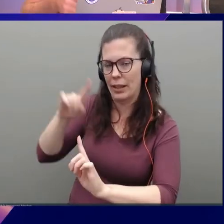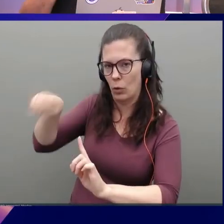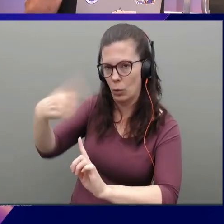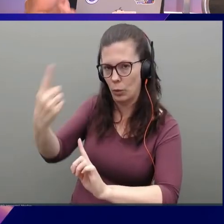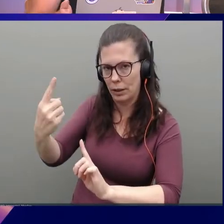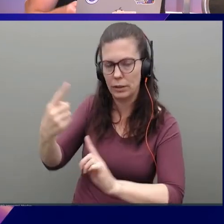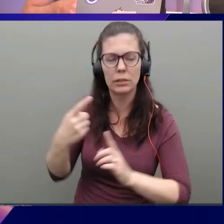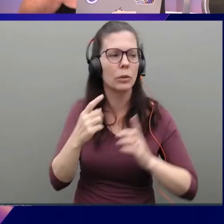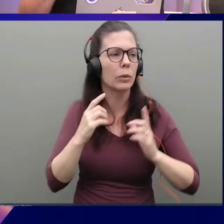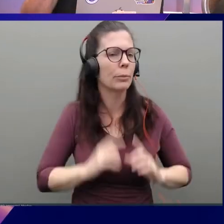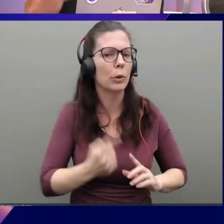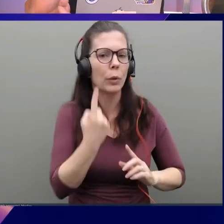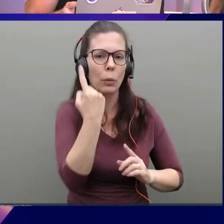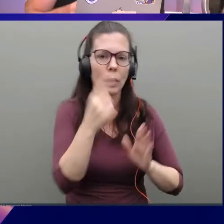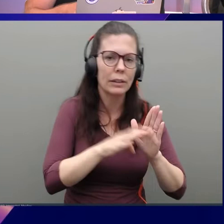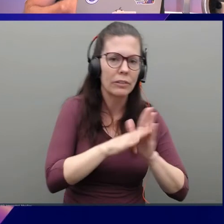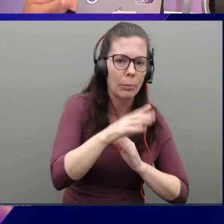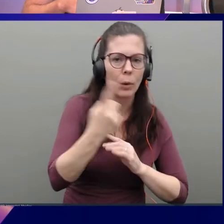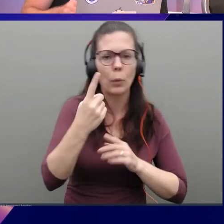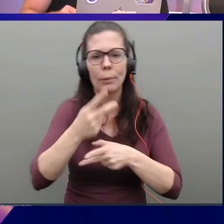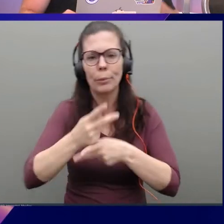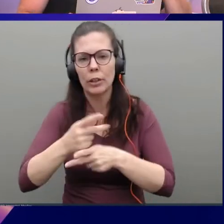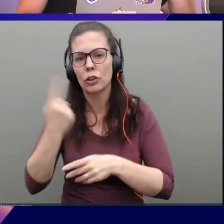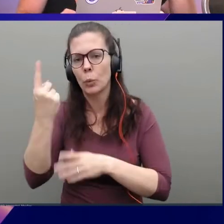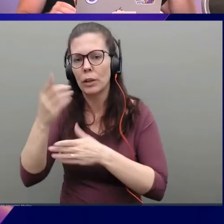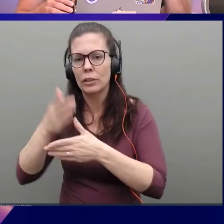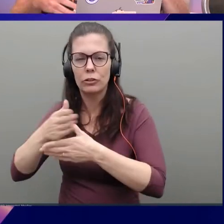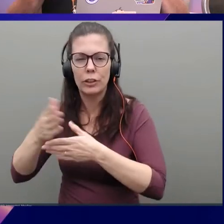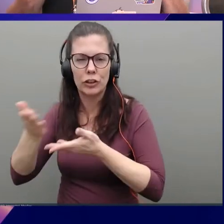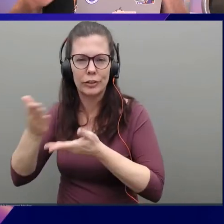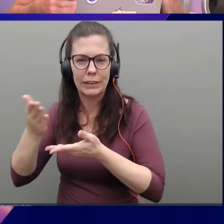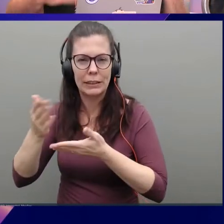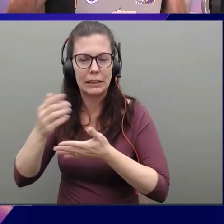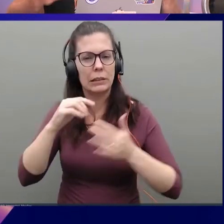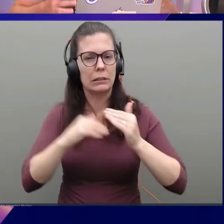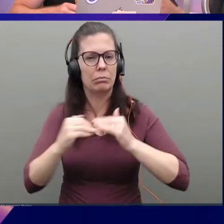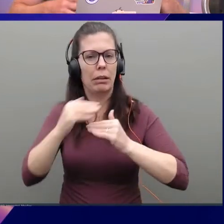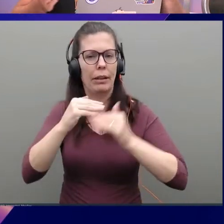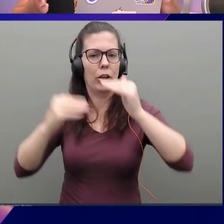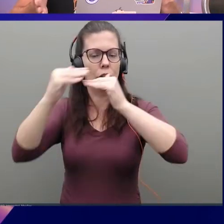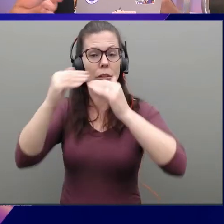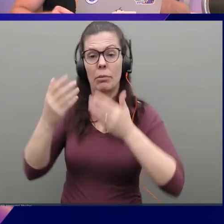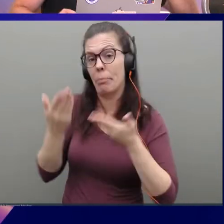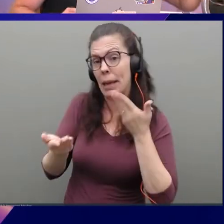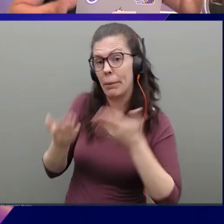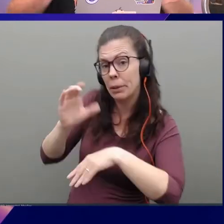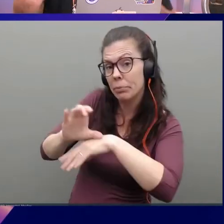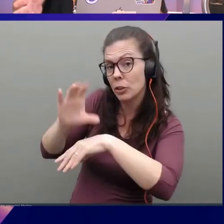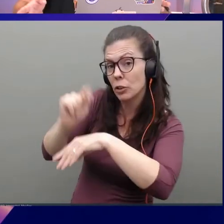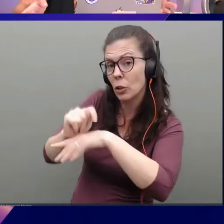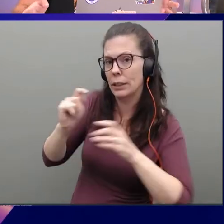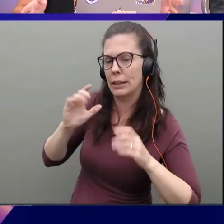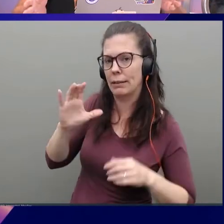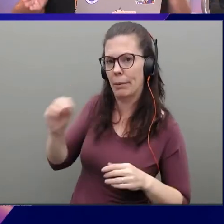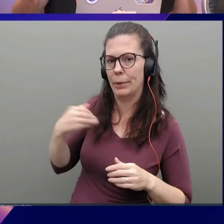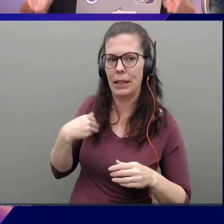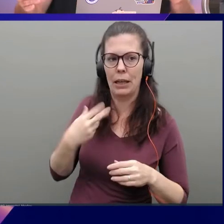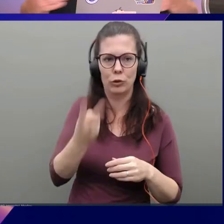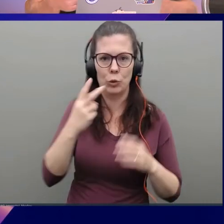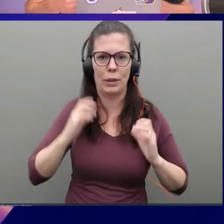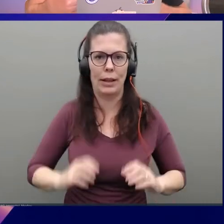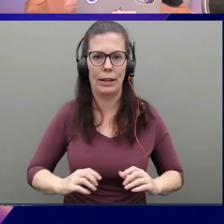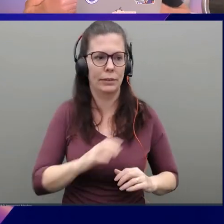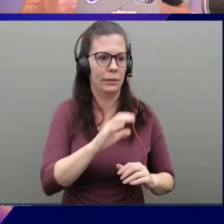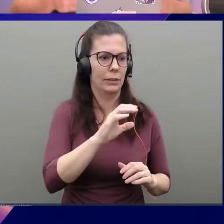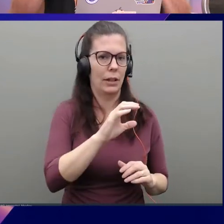development, one for production, one for shared services, or maybe you're a consulting company and you have two clients, Coke and Pepsi, and they should never